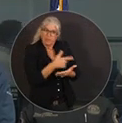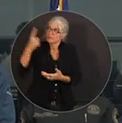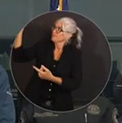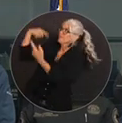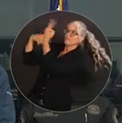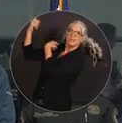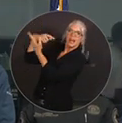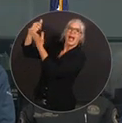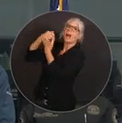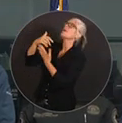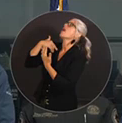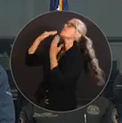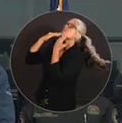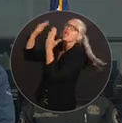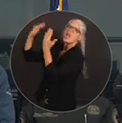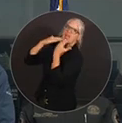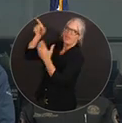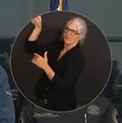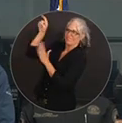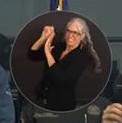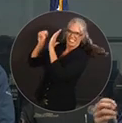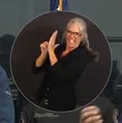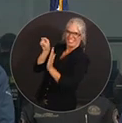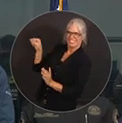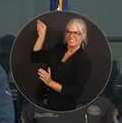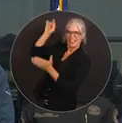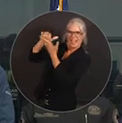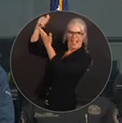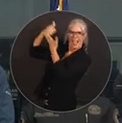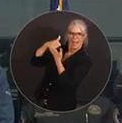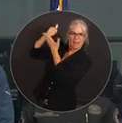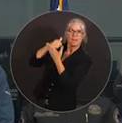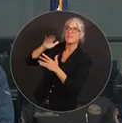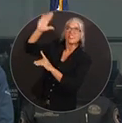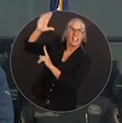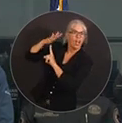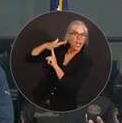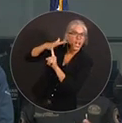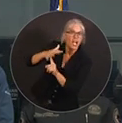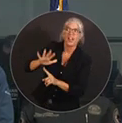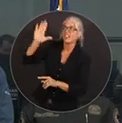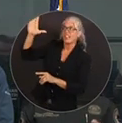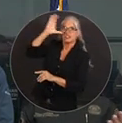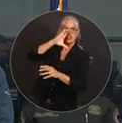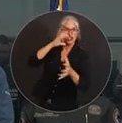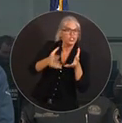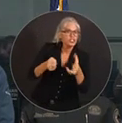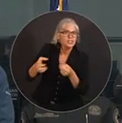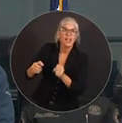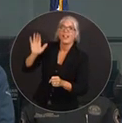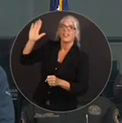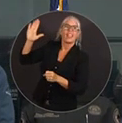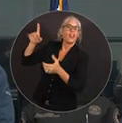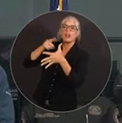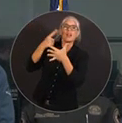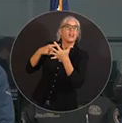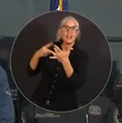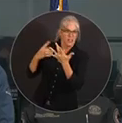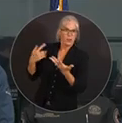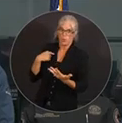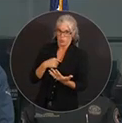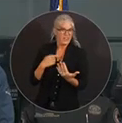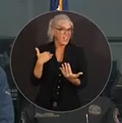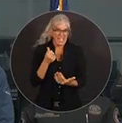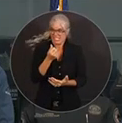have stepped up and helped us, whether it's a Chinook helicopter, whether it's some search and rescue personnel, you name it. We've had a number of states